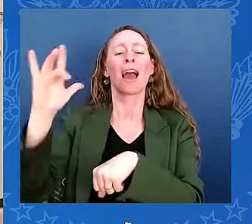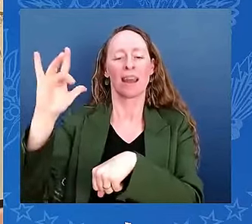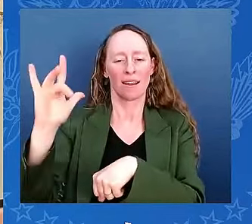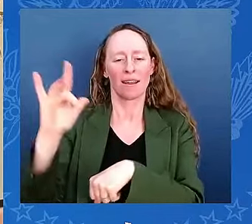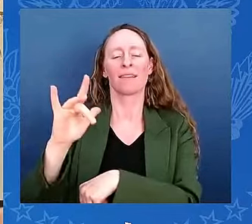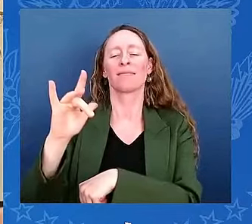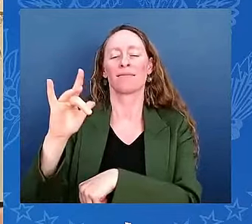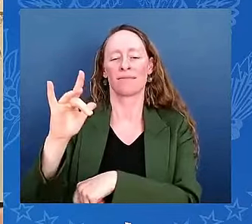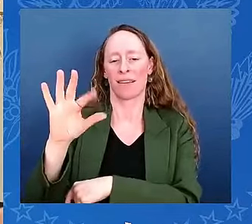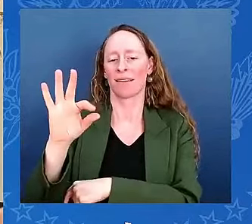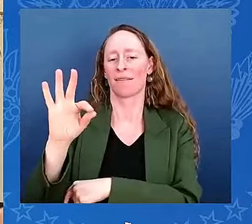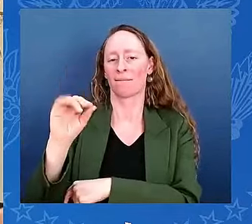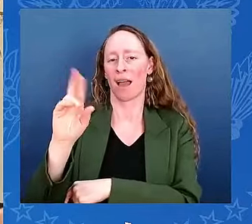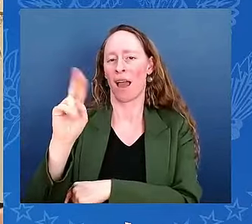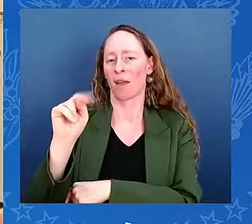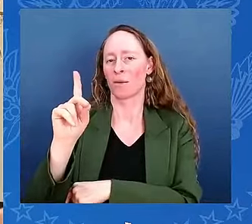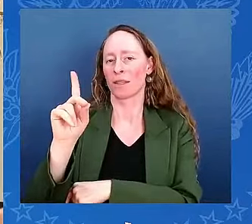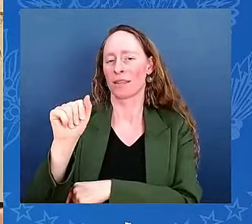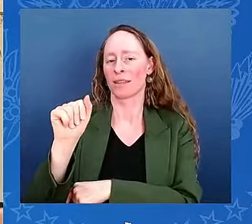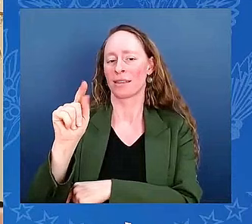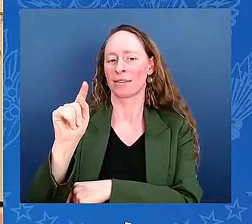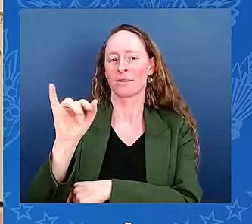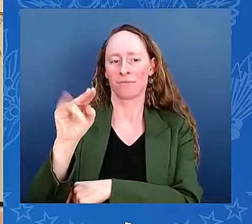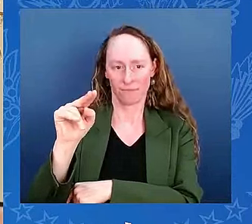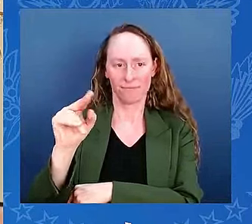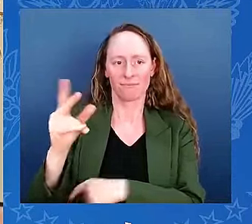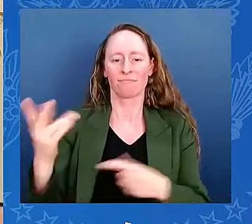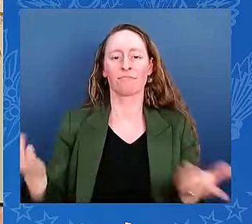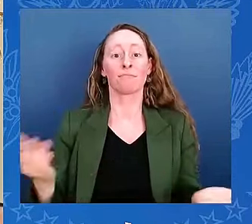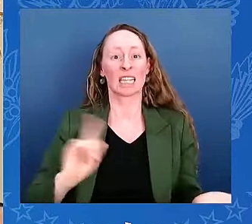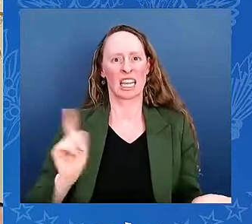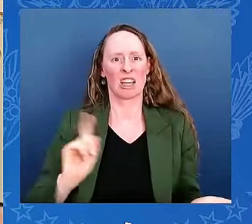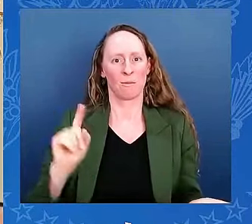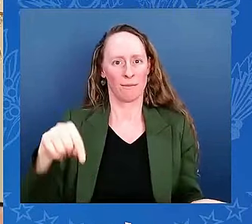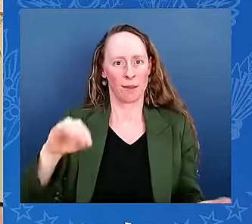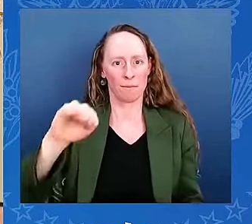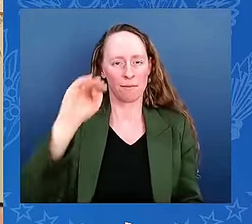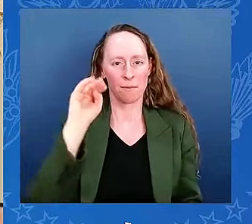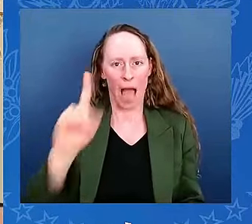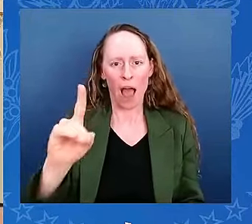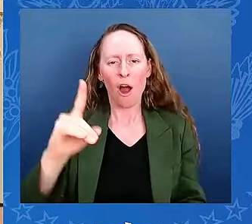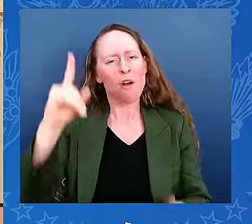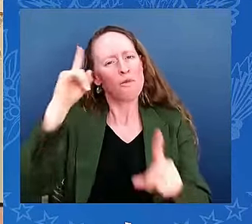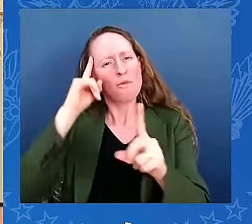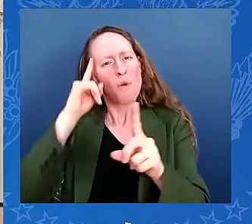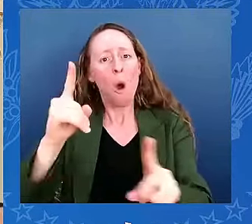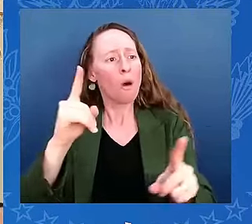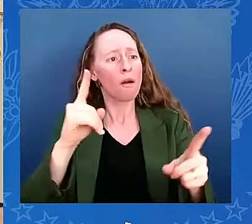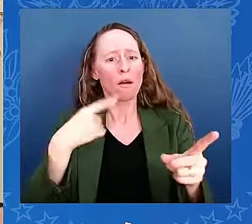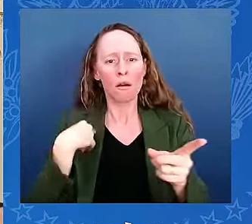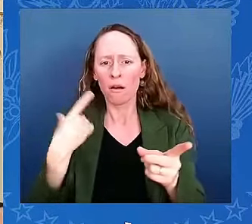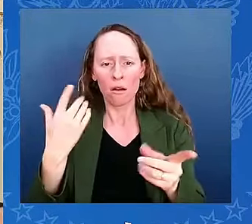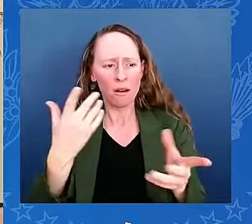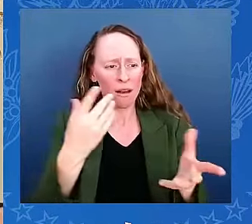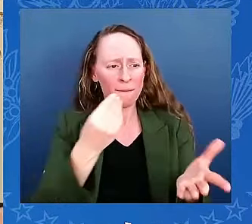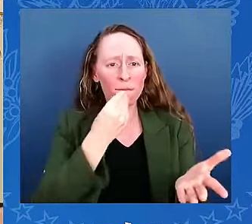Six years later, we have provided over 350,000 meals.